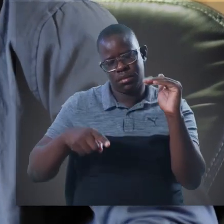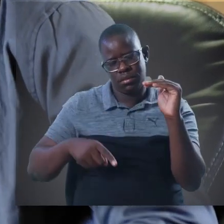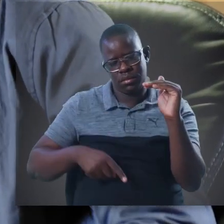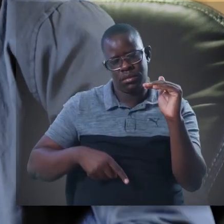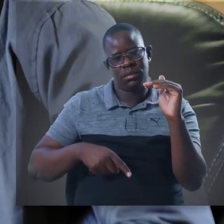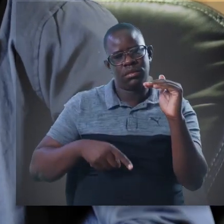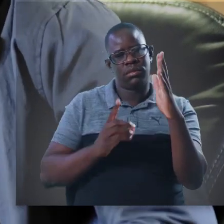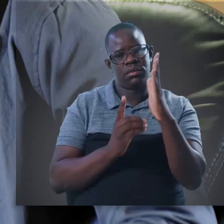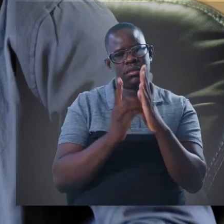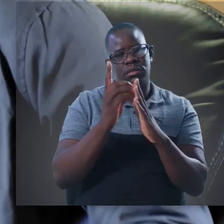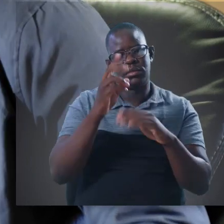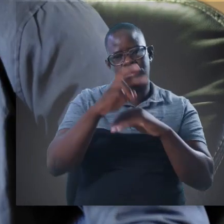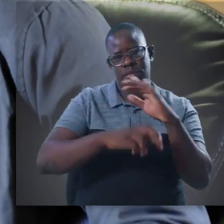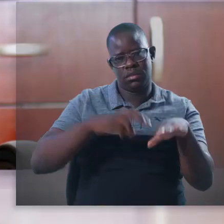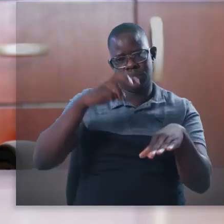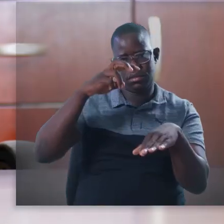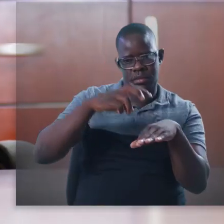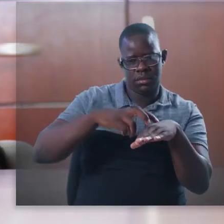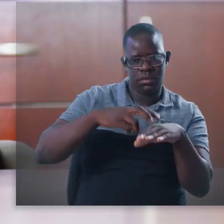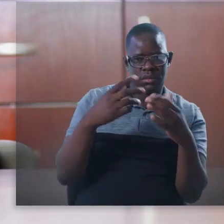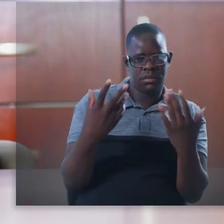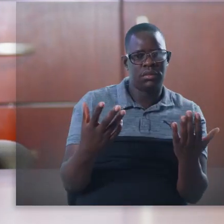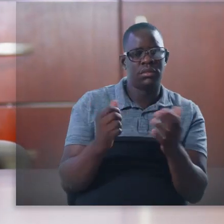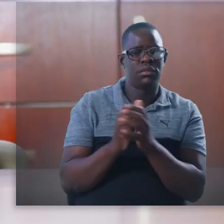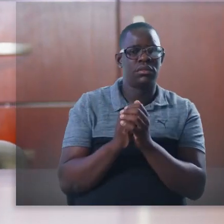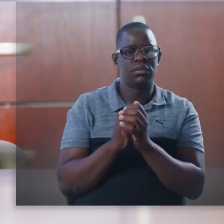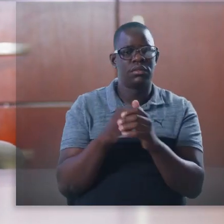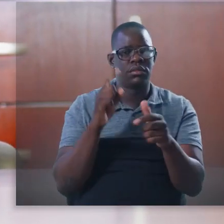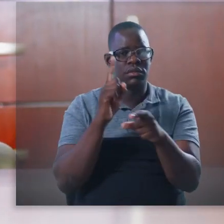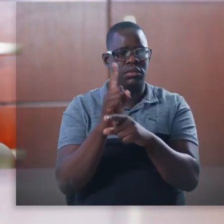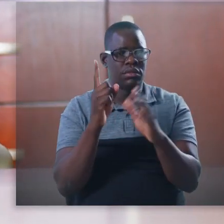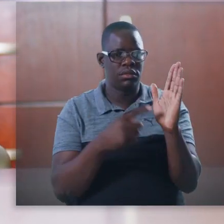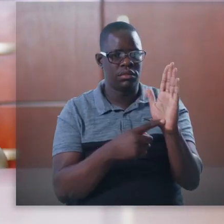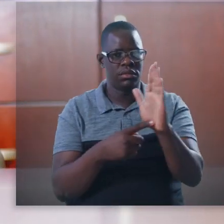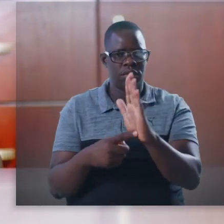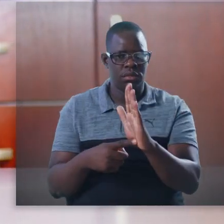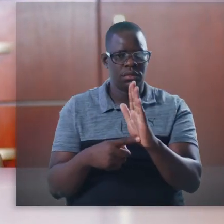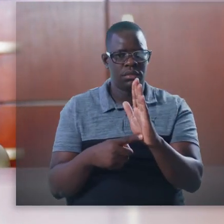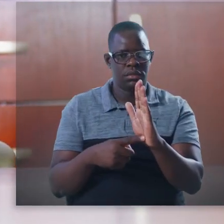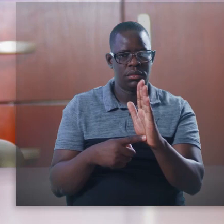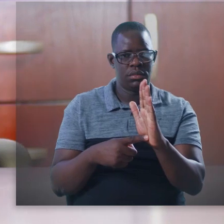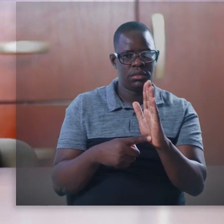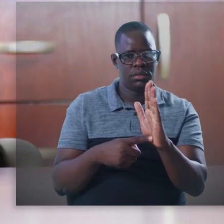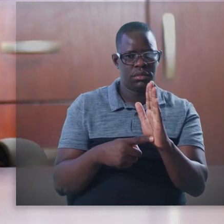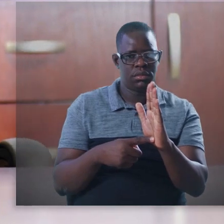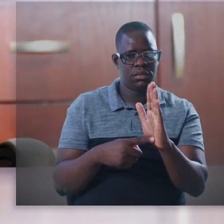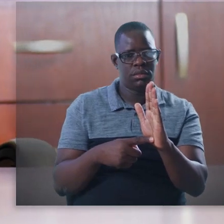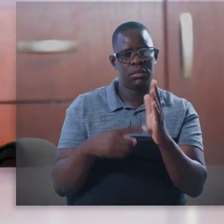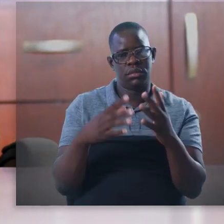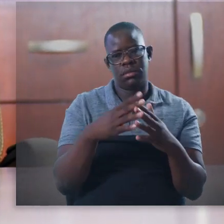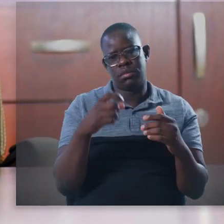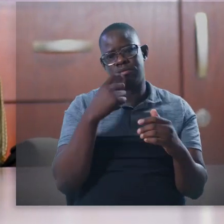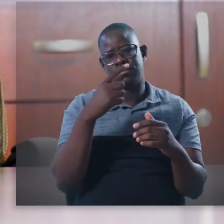these objectives are what we are calling the National Development Plans. You know, this whole notion of National Development Plans was actually